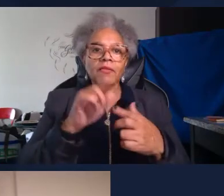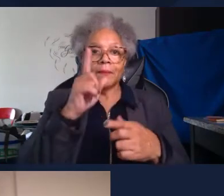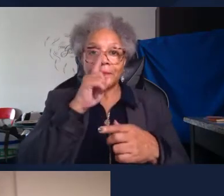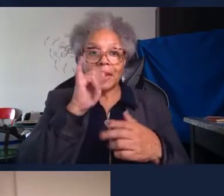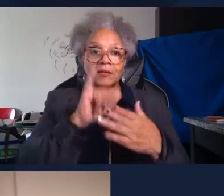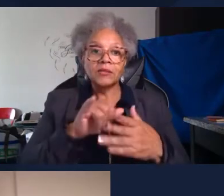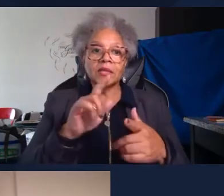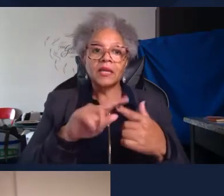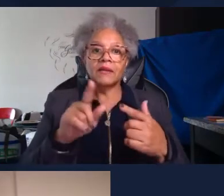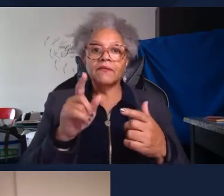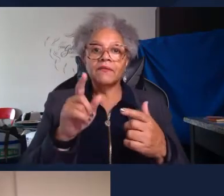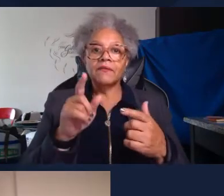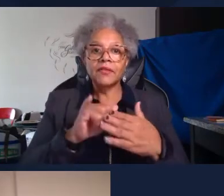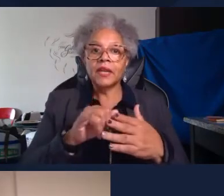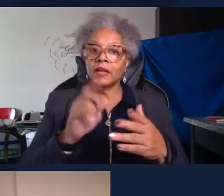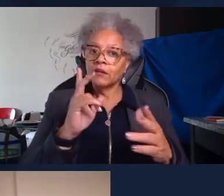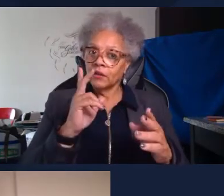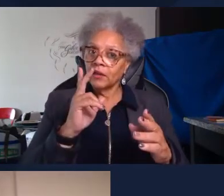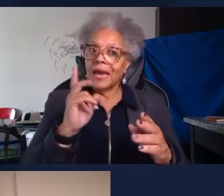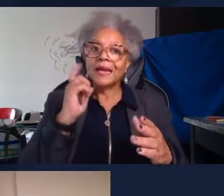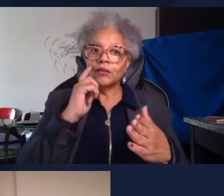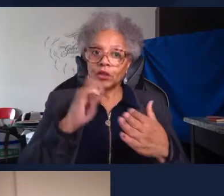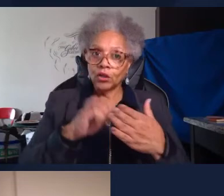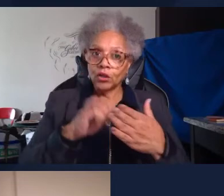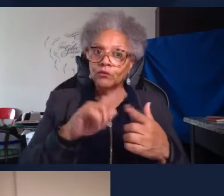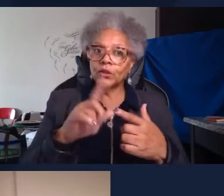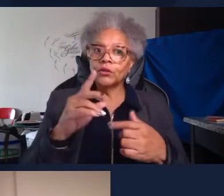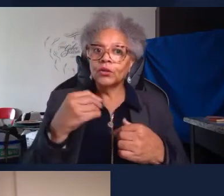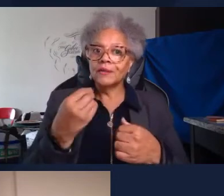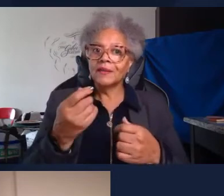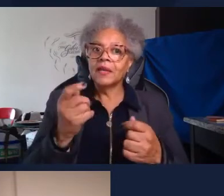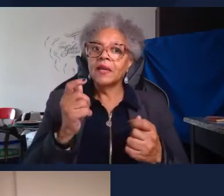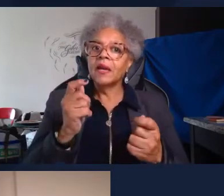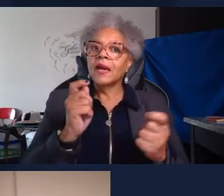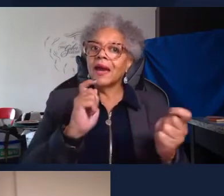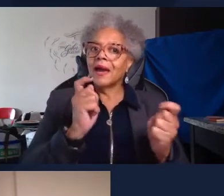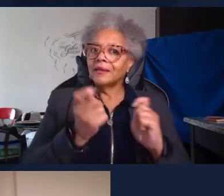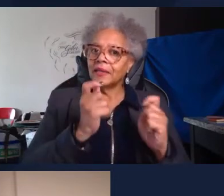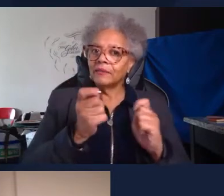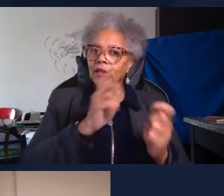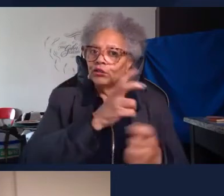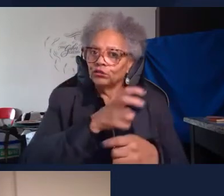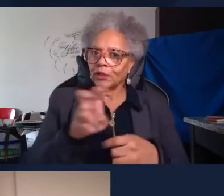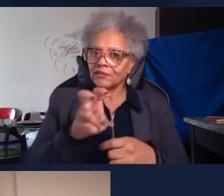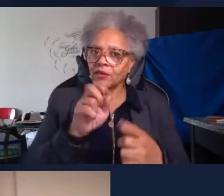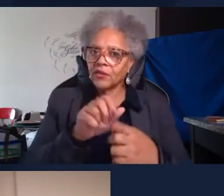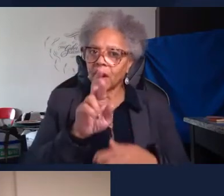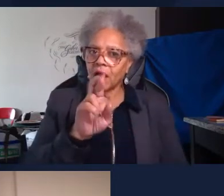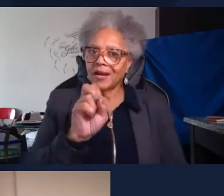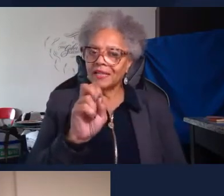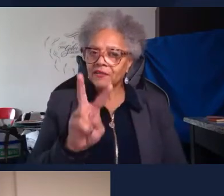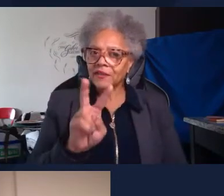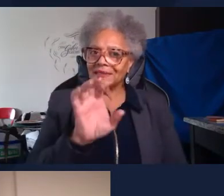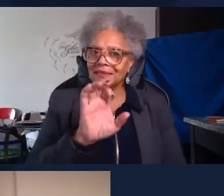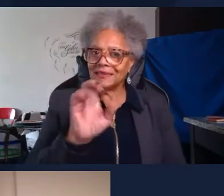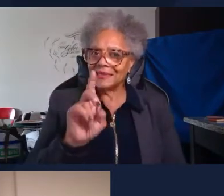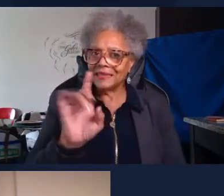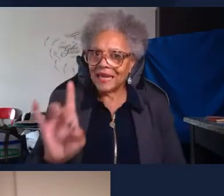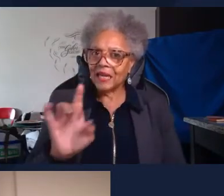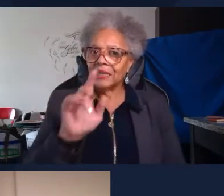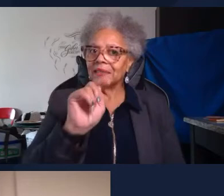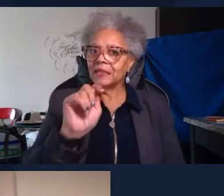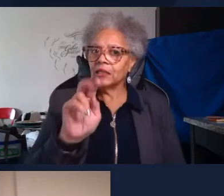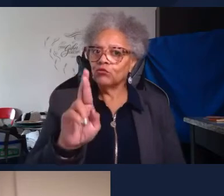B-cells have shown that when you give mice adoptive the transfer the RSV specific CD8 T-rem cells